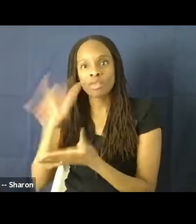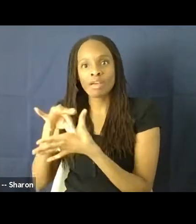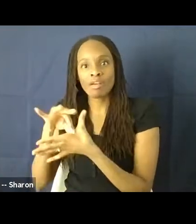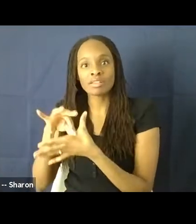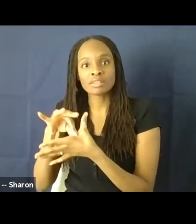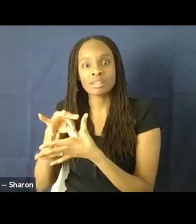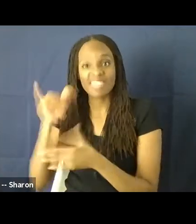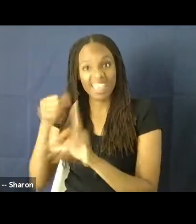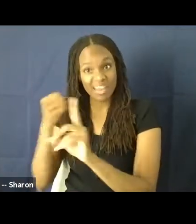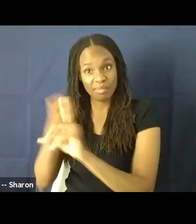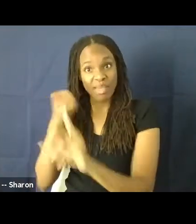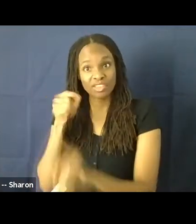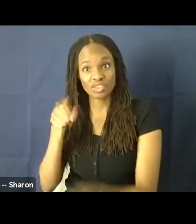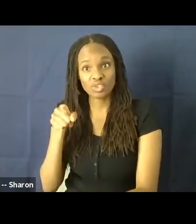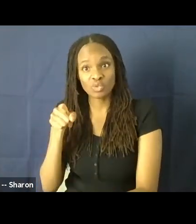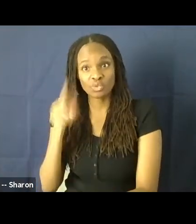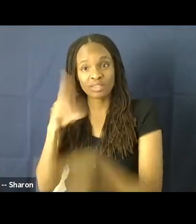as future filmmakers.